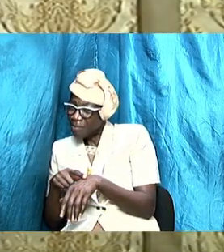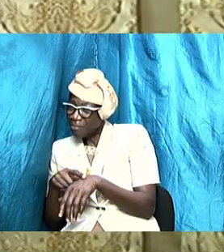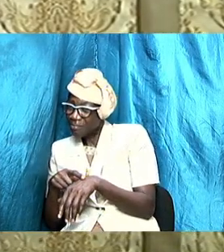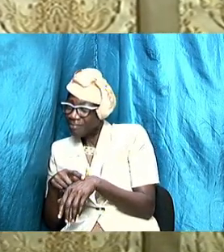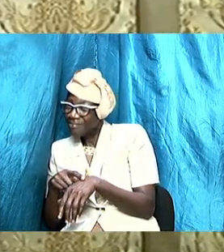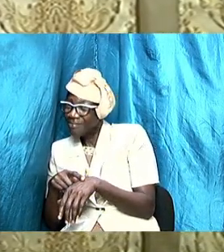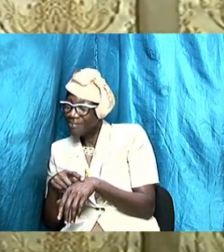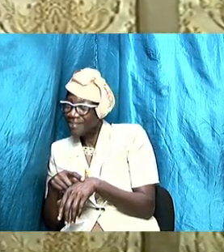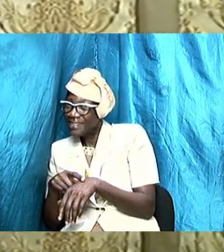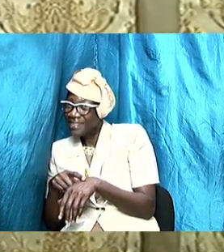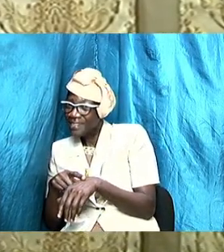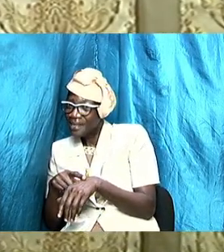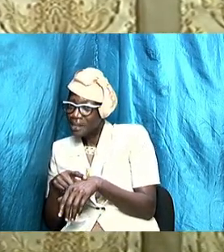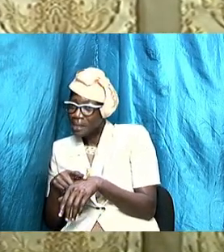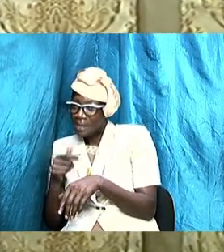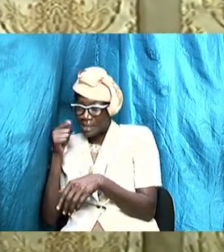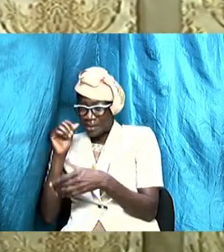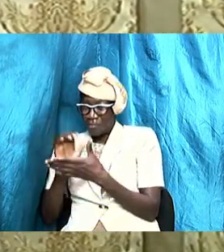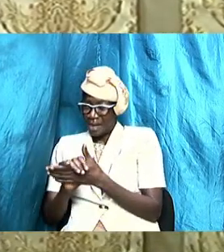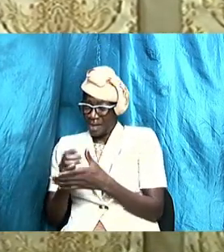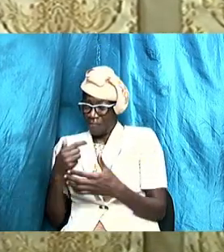have a negative feeling